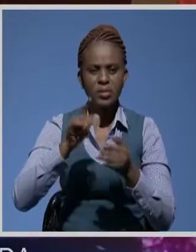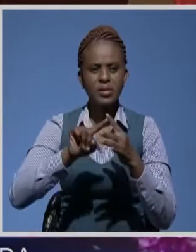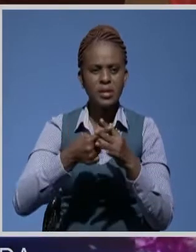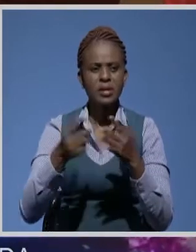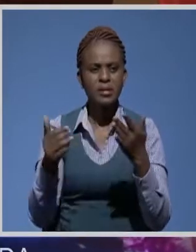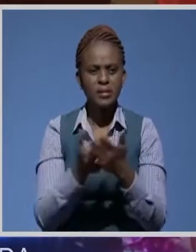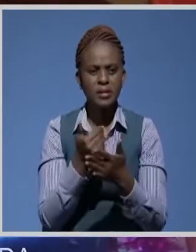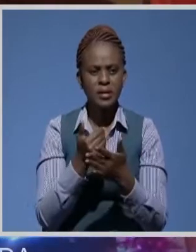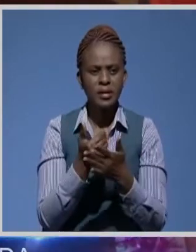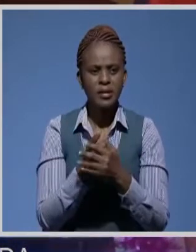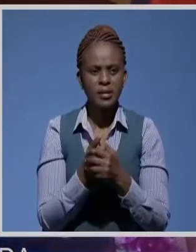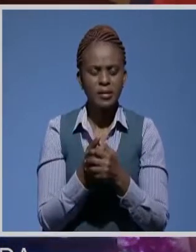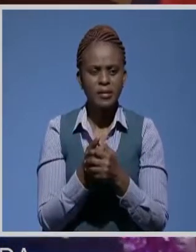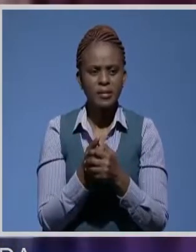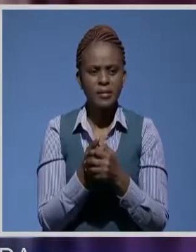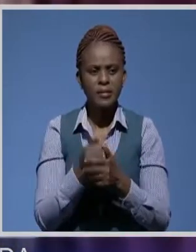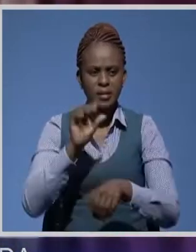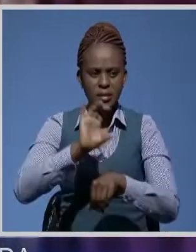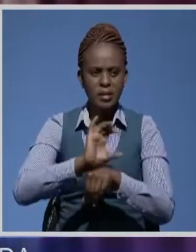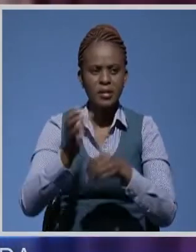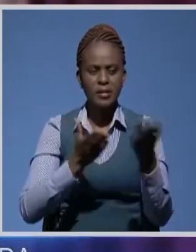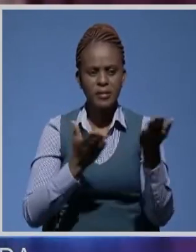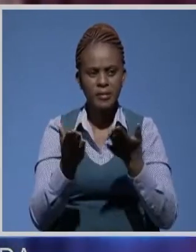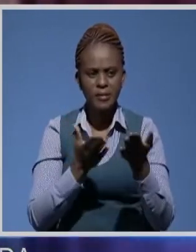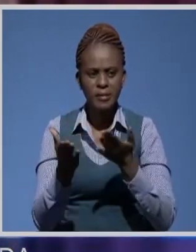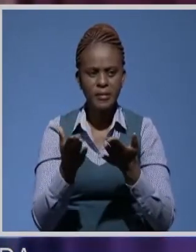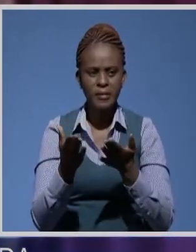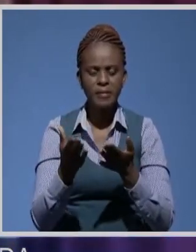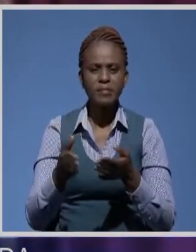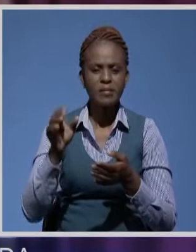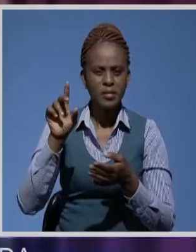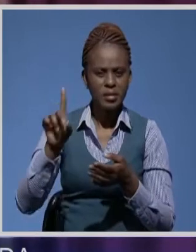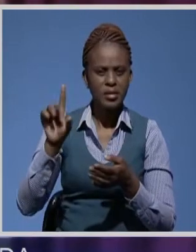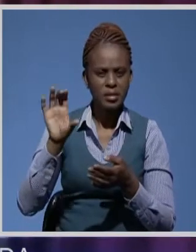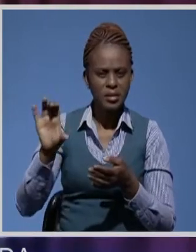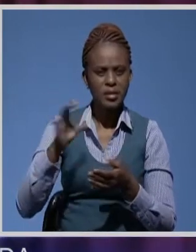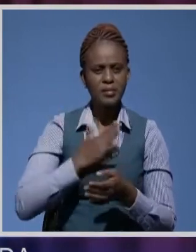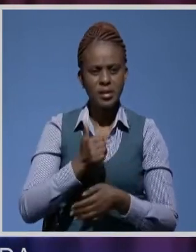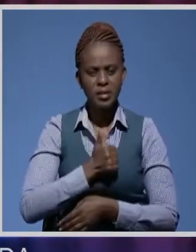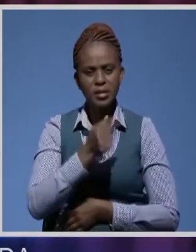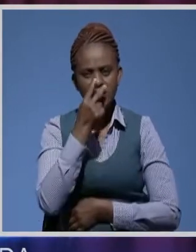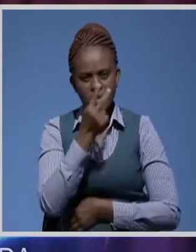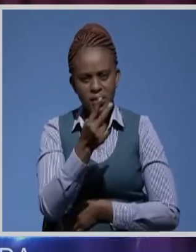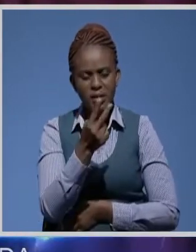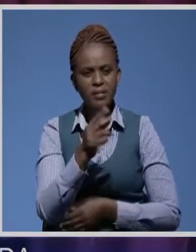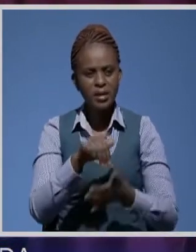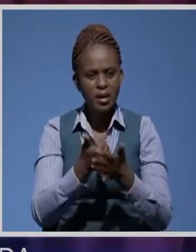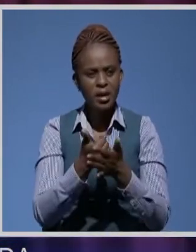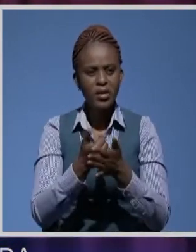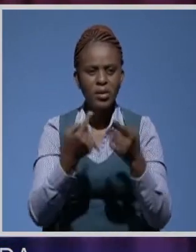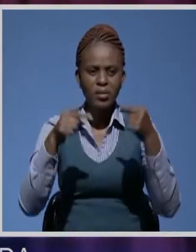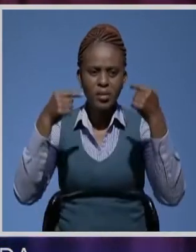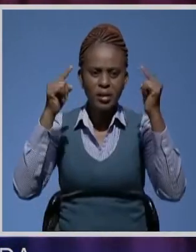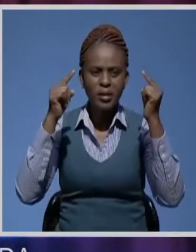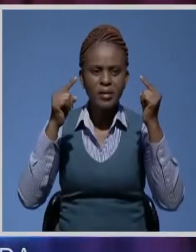Others spoke during the church service. As a district commissioner, I will be there to check on the project because our MP